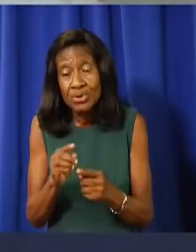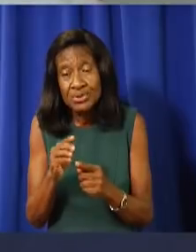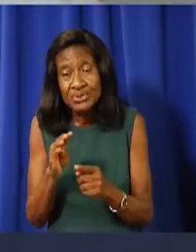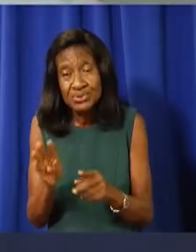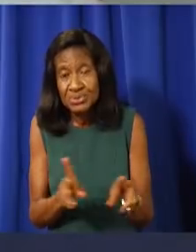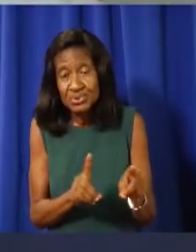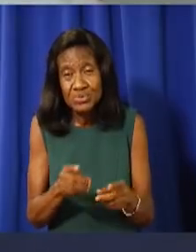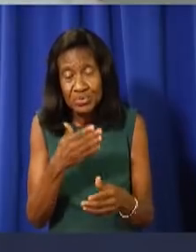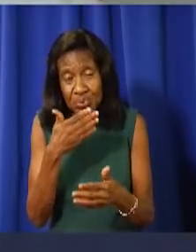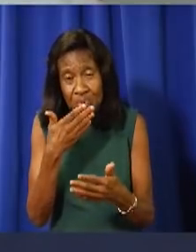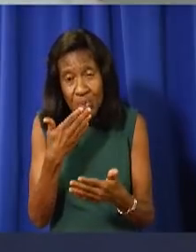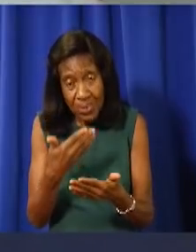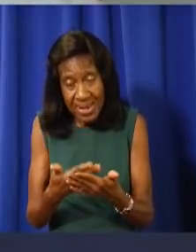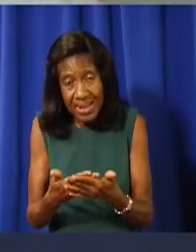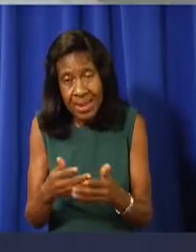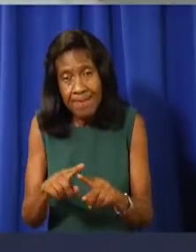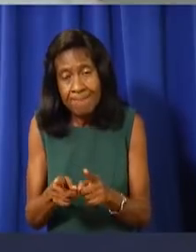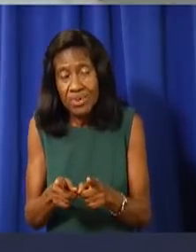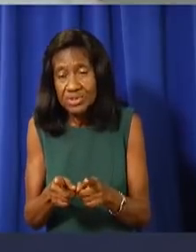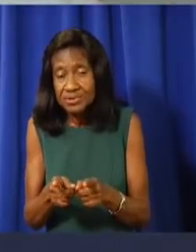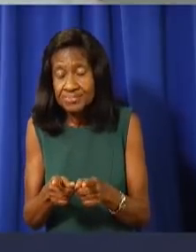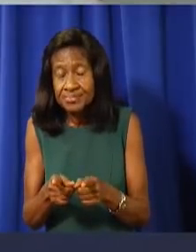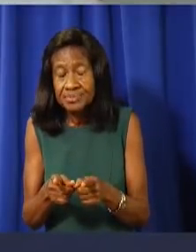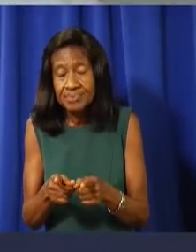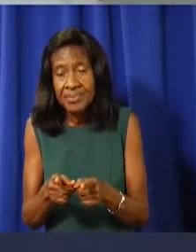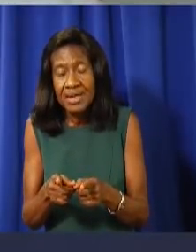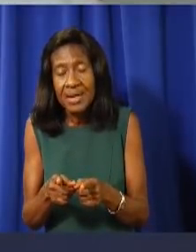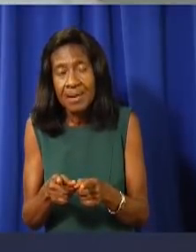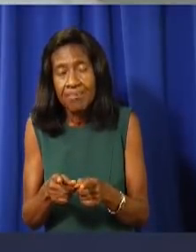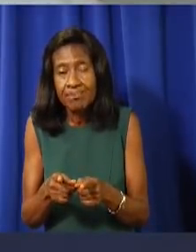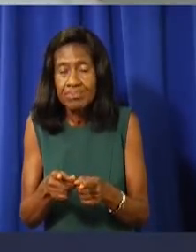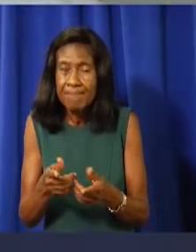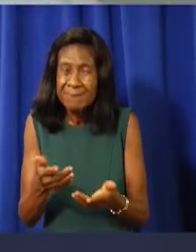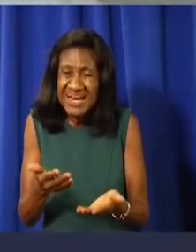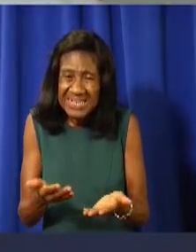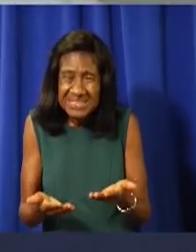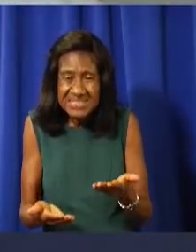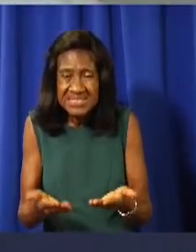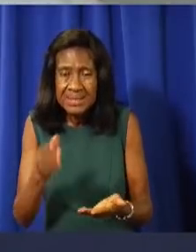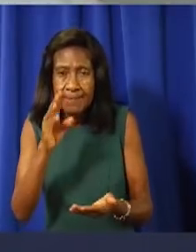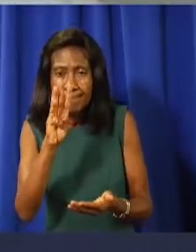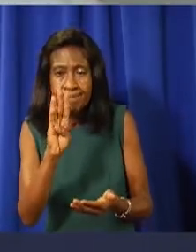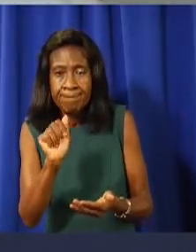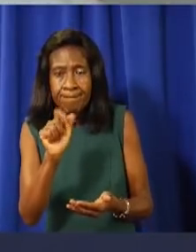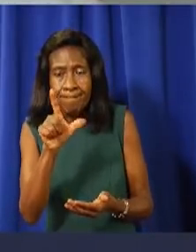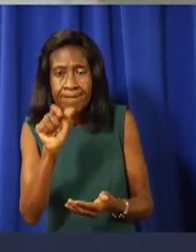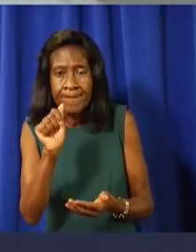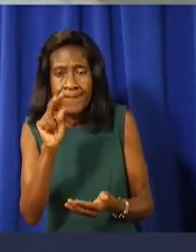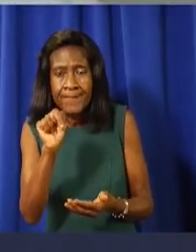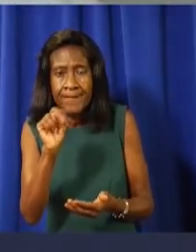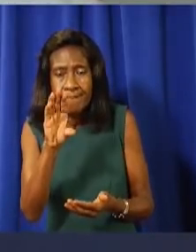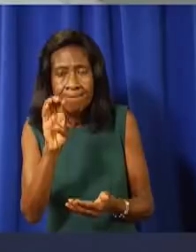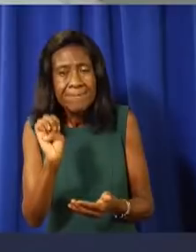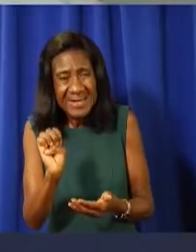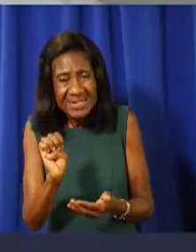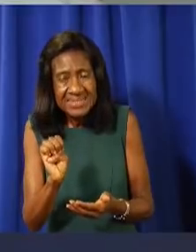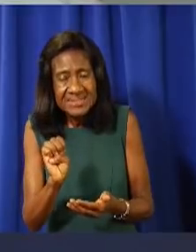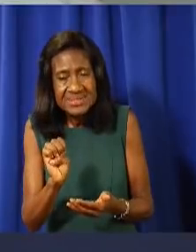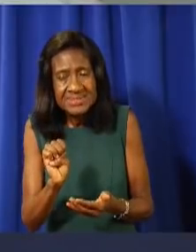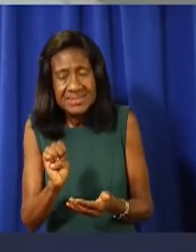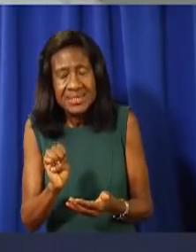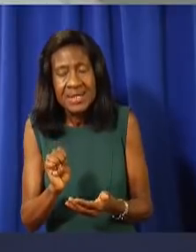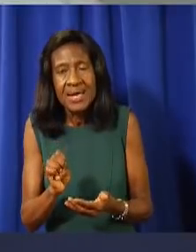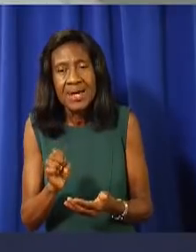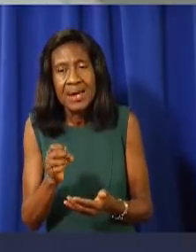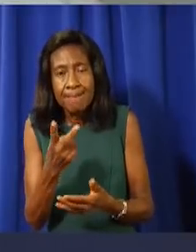making sure that nobody is harmed anyway. So, balancing that is probably what's the first thing we're going do within the next week or so after we speak at